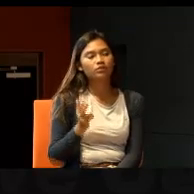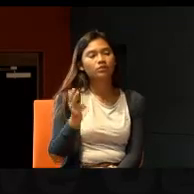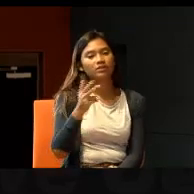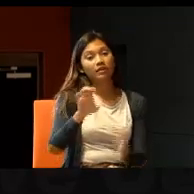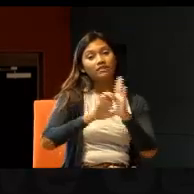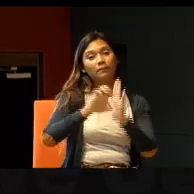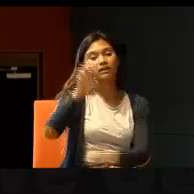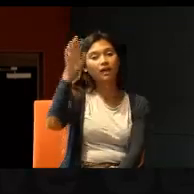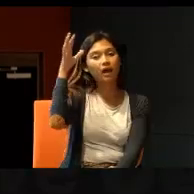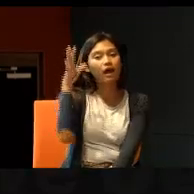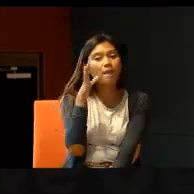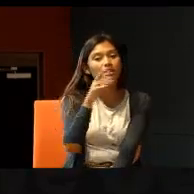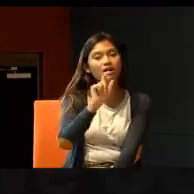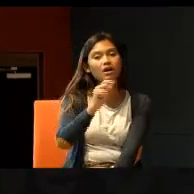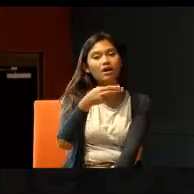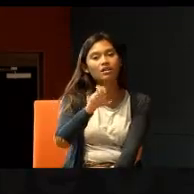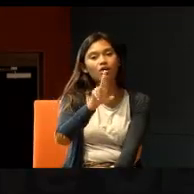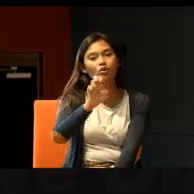for example. So,